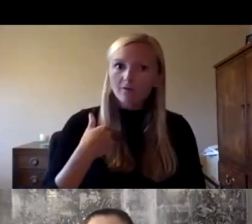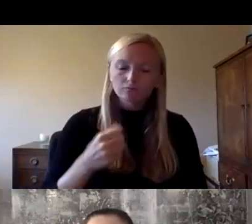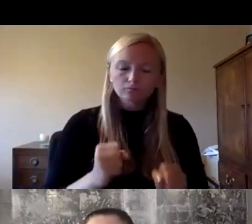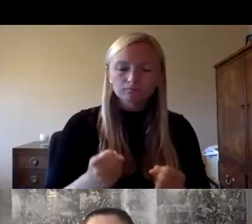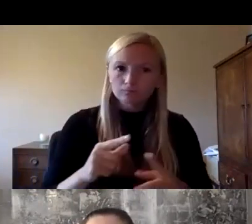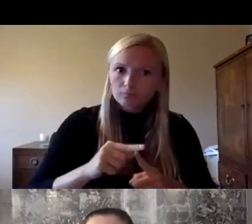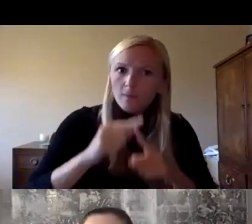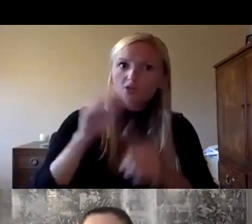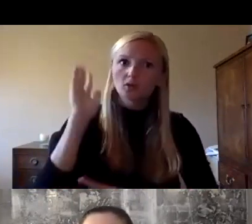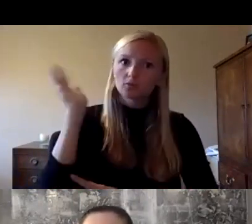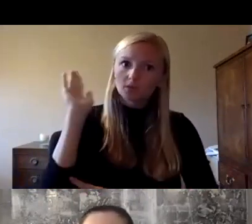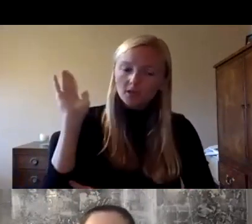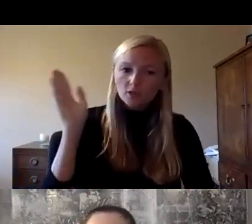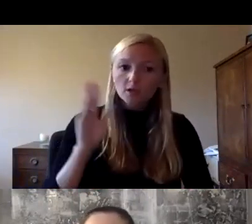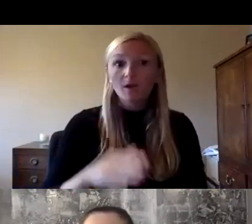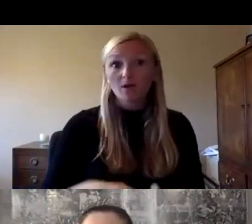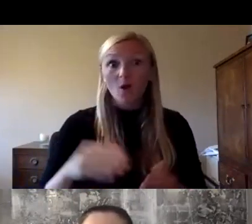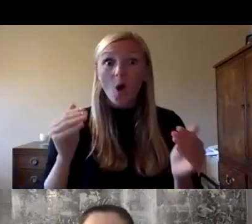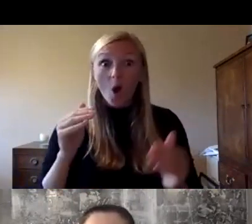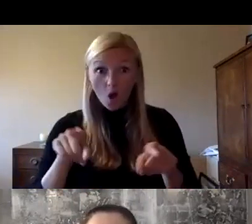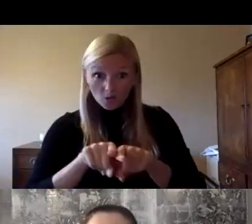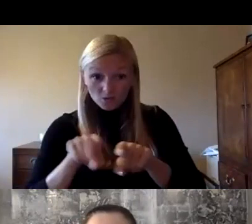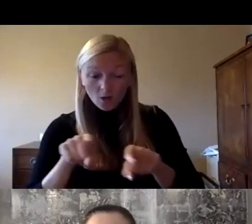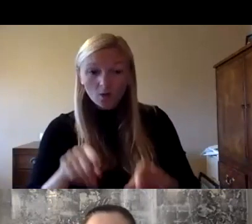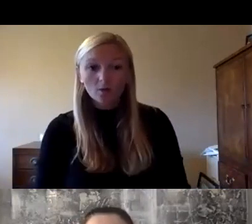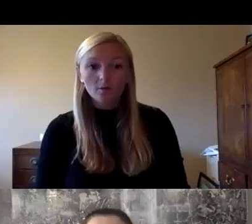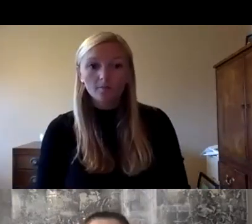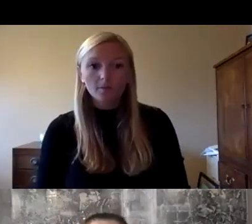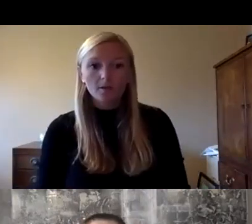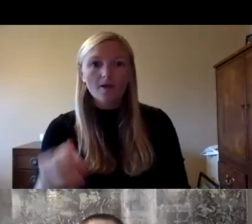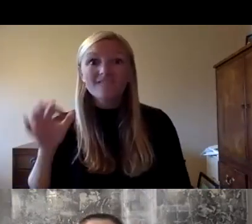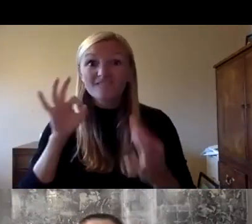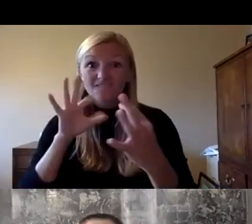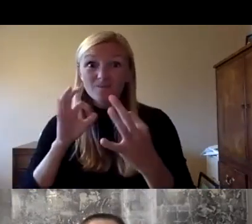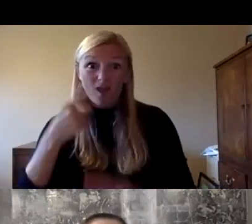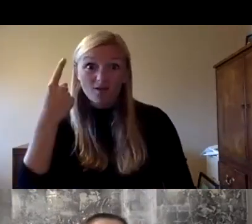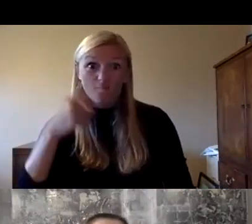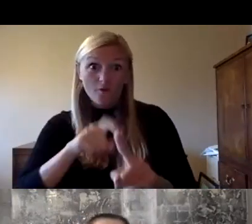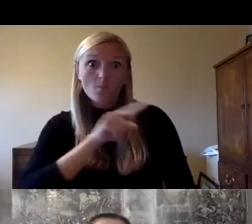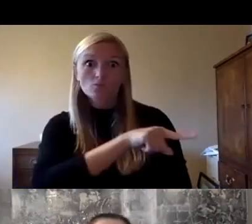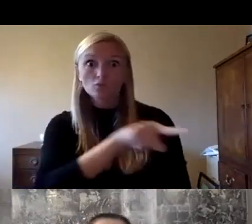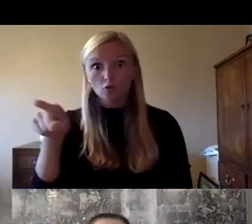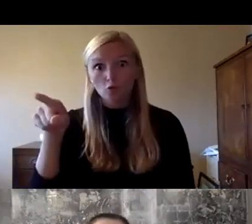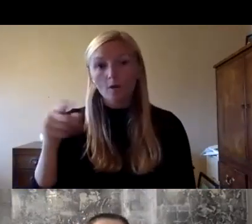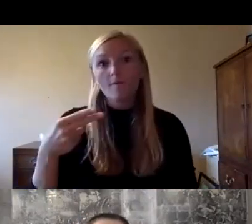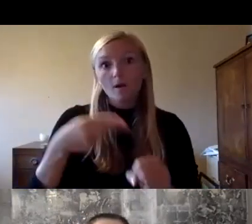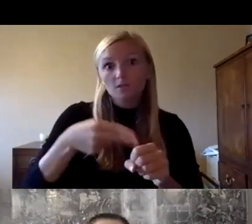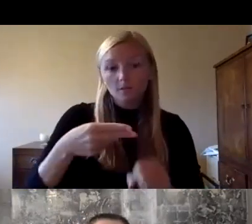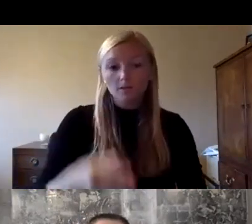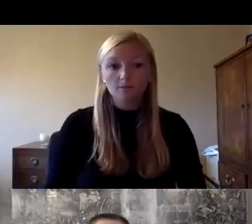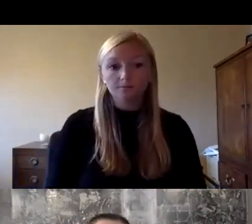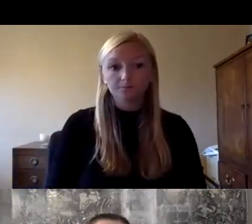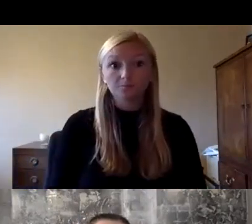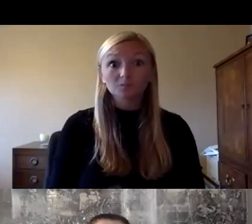assembled but equally as important is the input we receive from all of you the participants so our